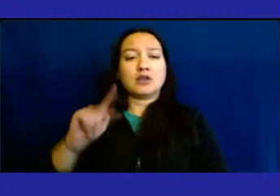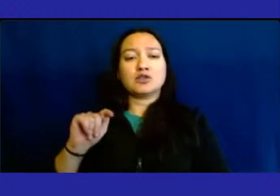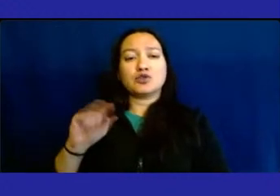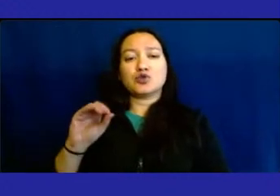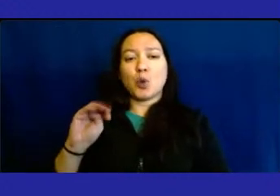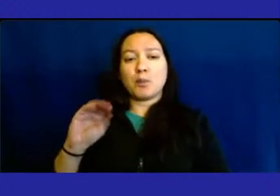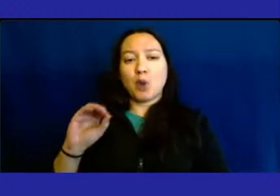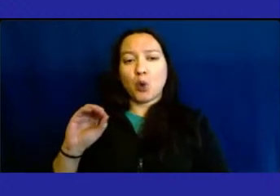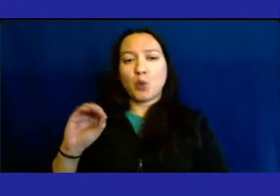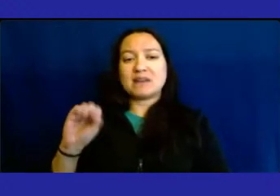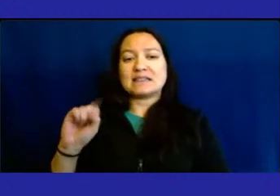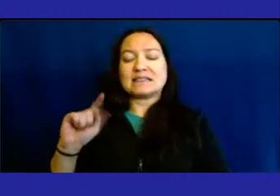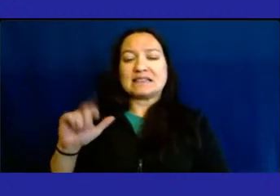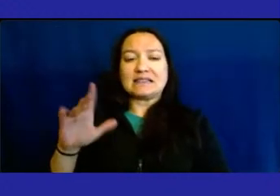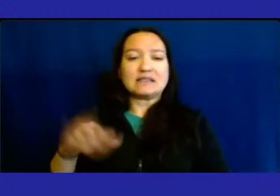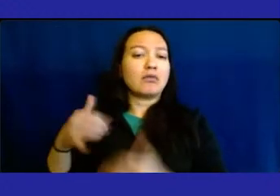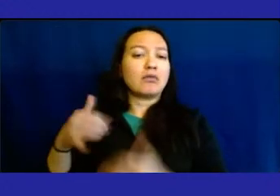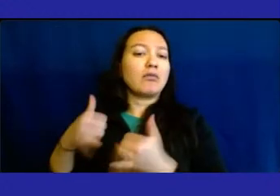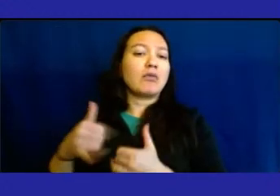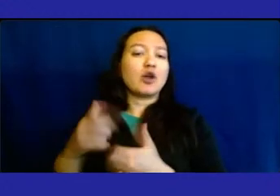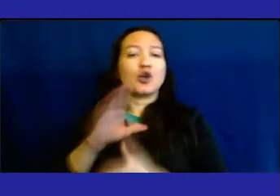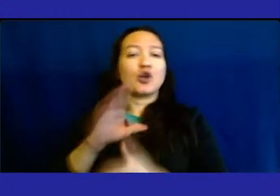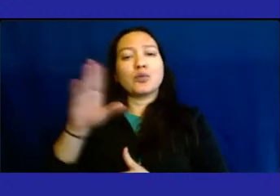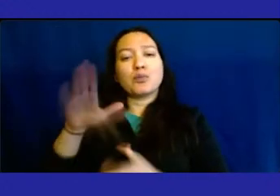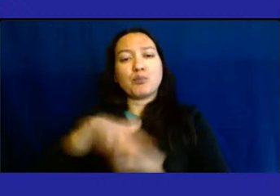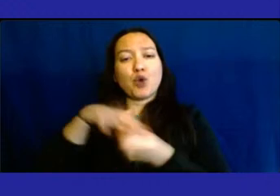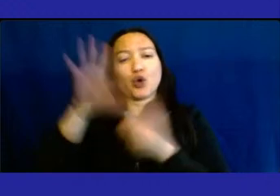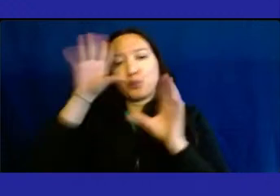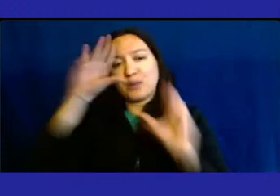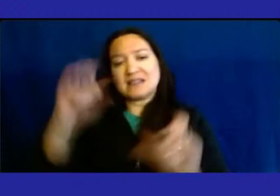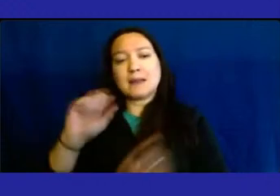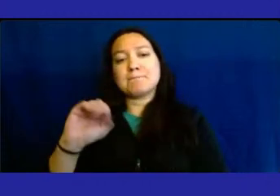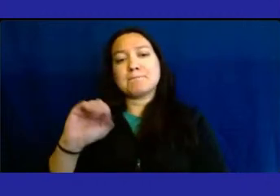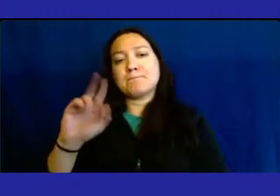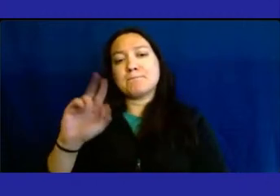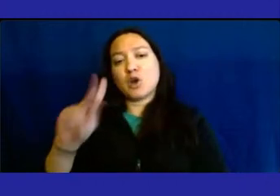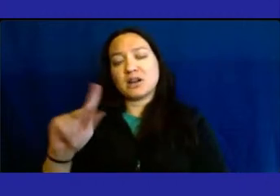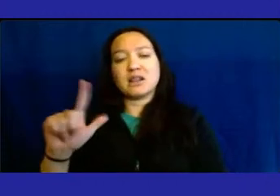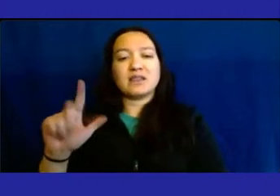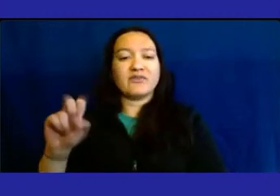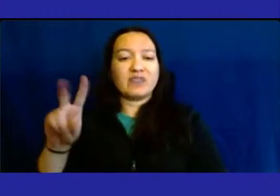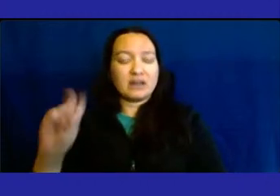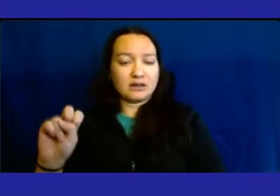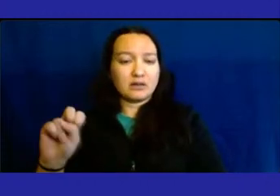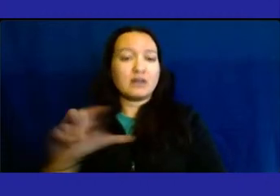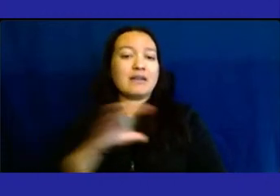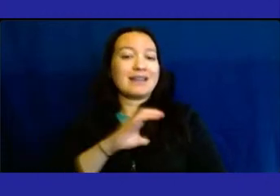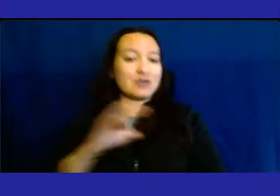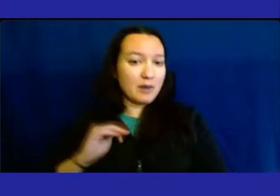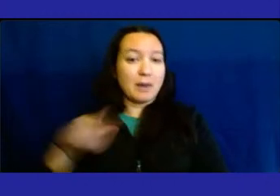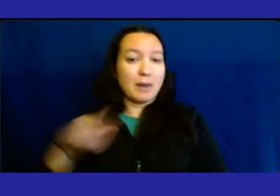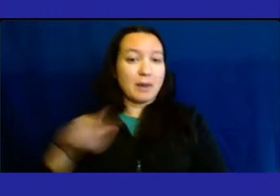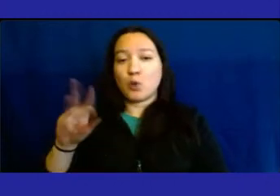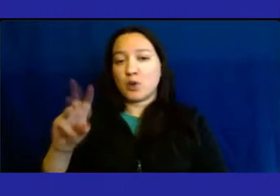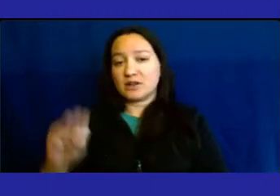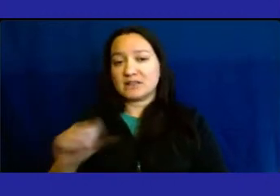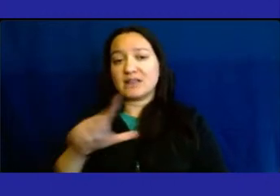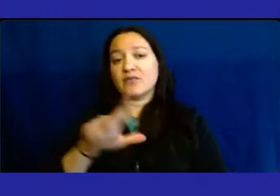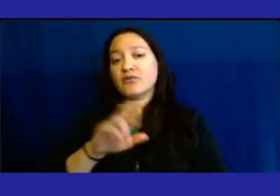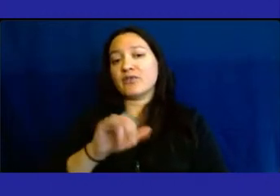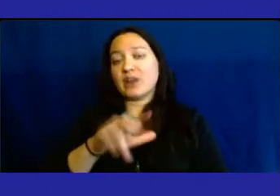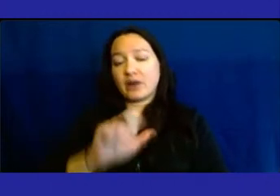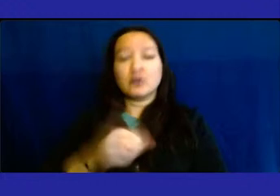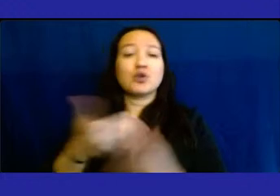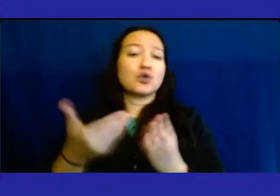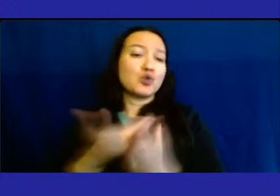courtesy of Borough President Mark Levine and Council Members Powers and Rivera. New cross-linking machine for the